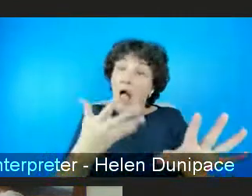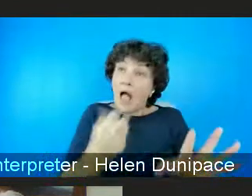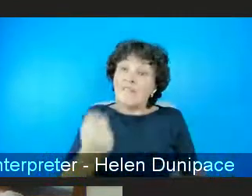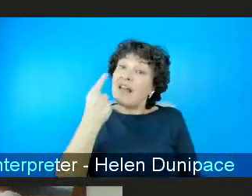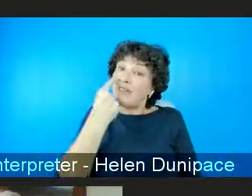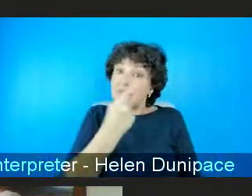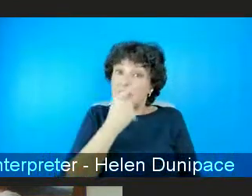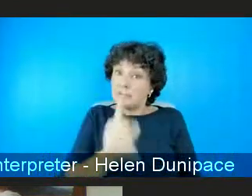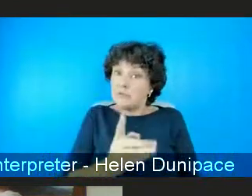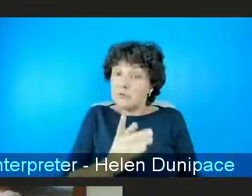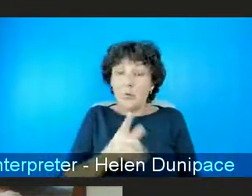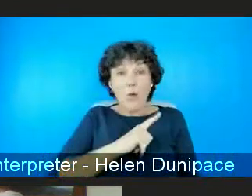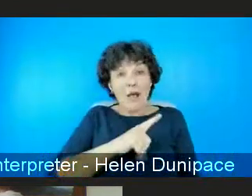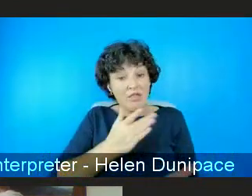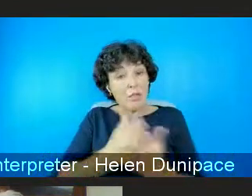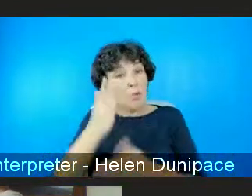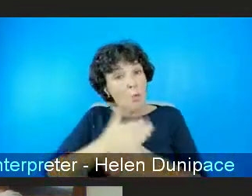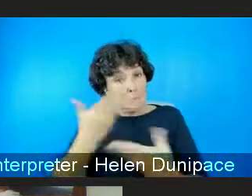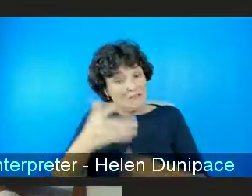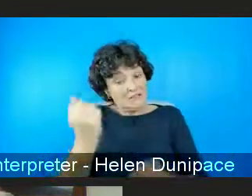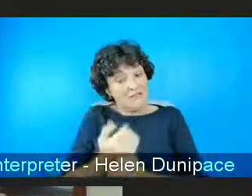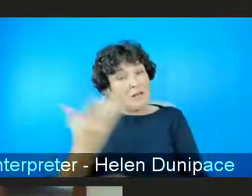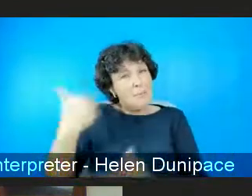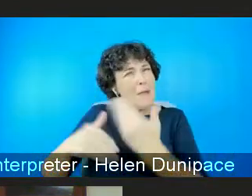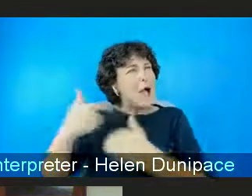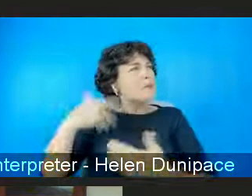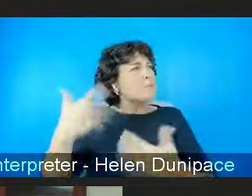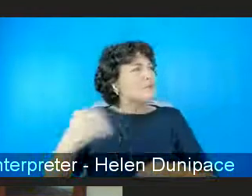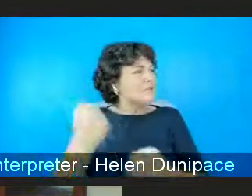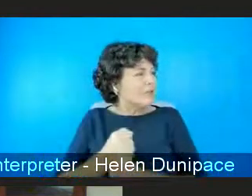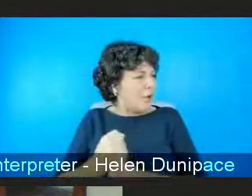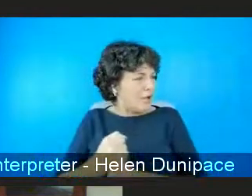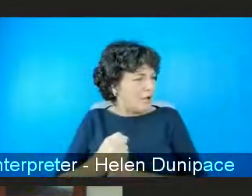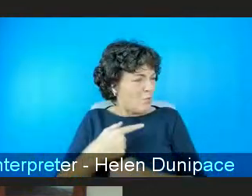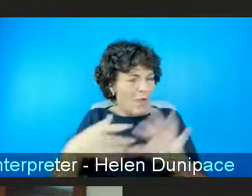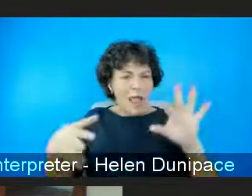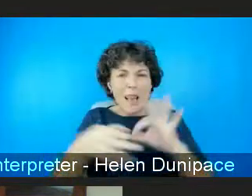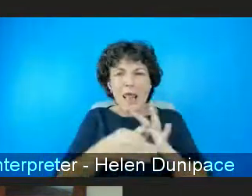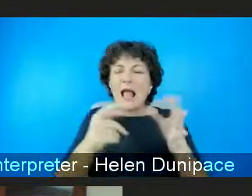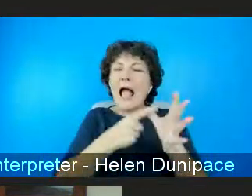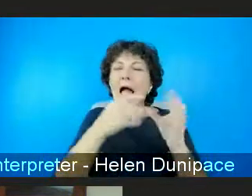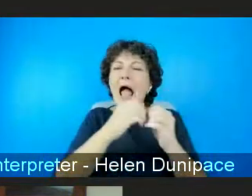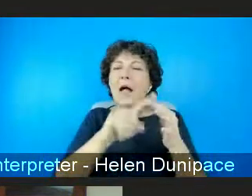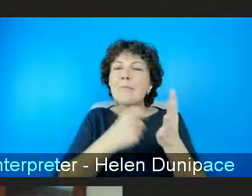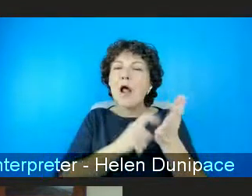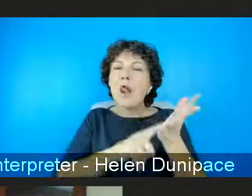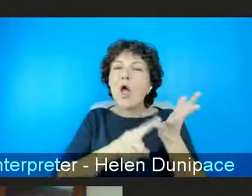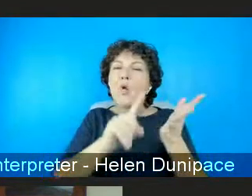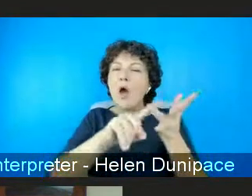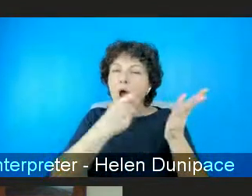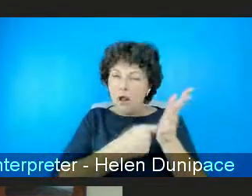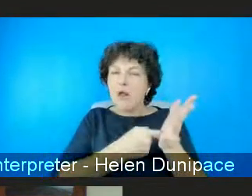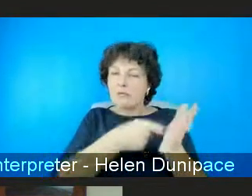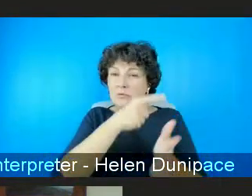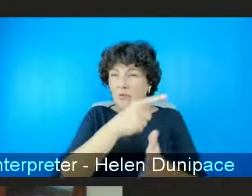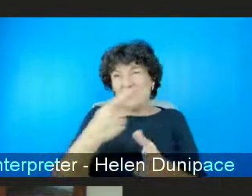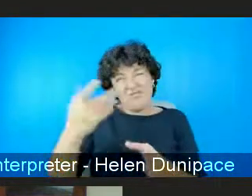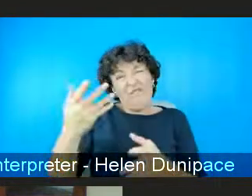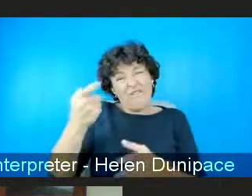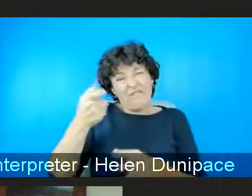um i think you know a piece of work that we did linking with aber lower some years ago now but um